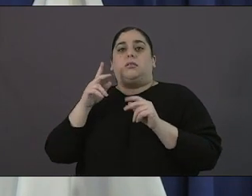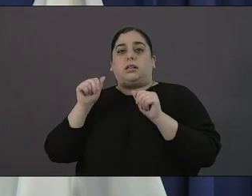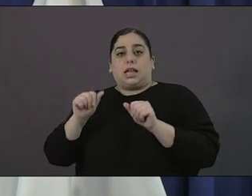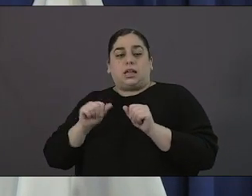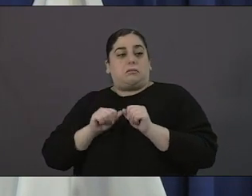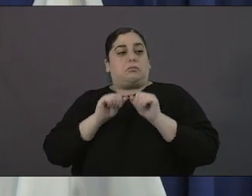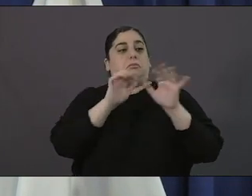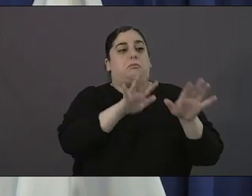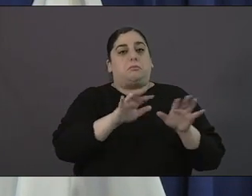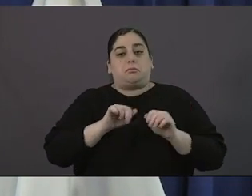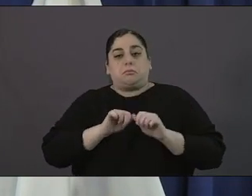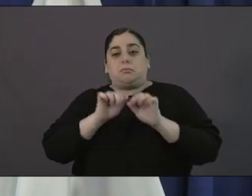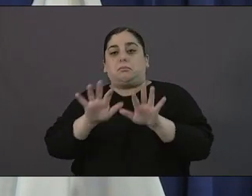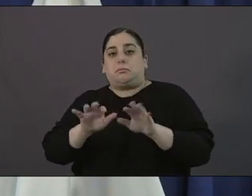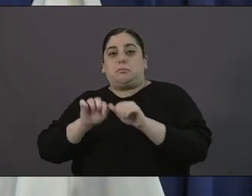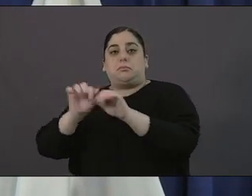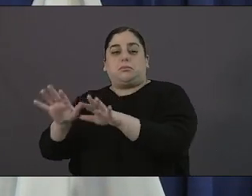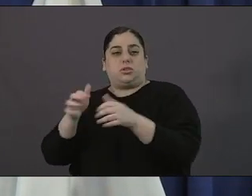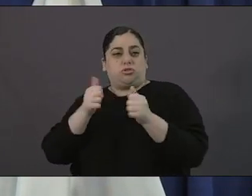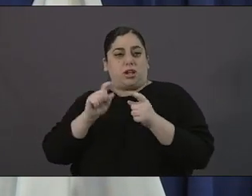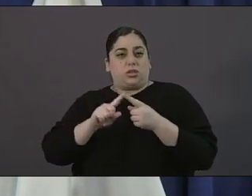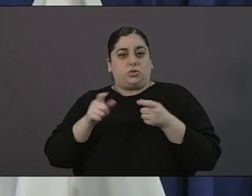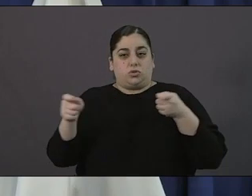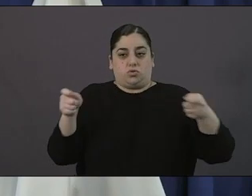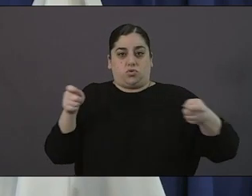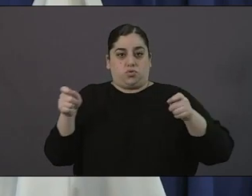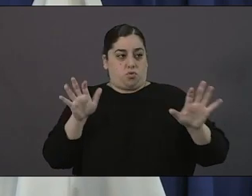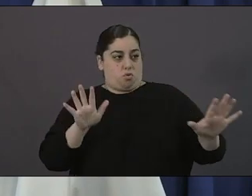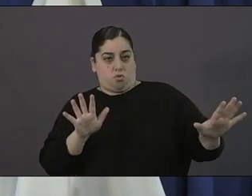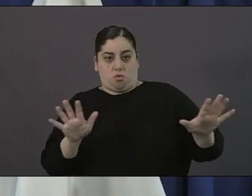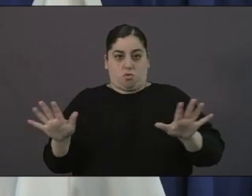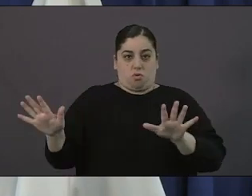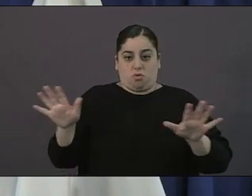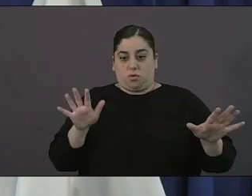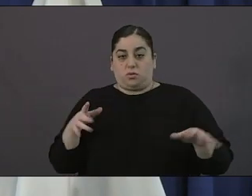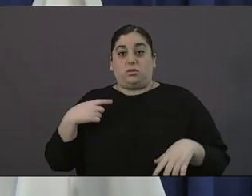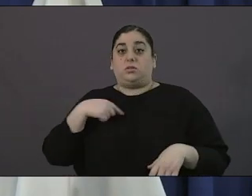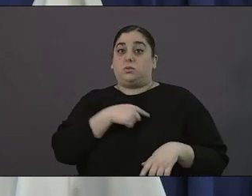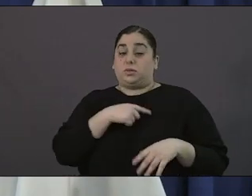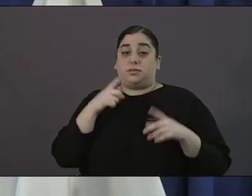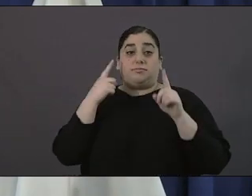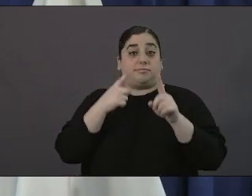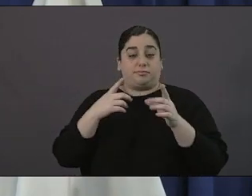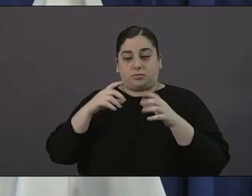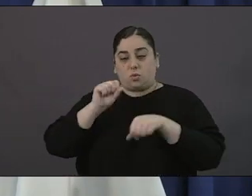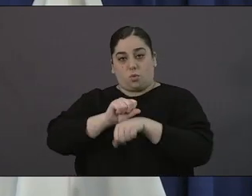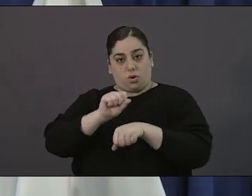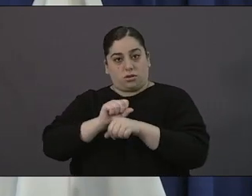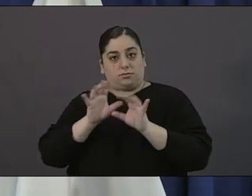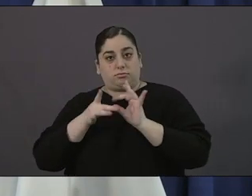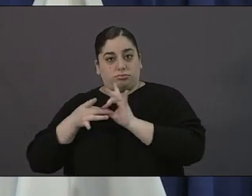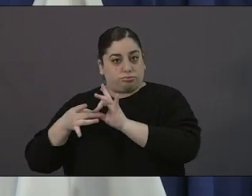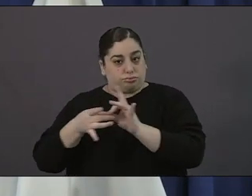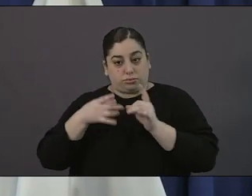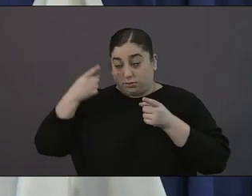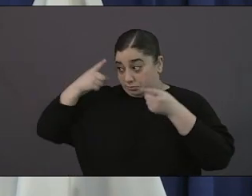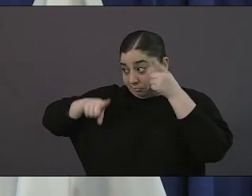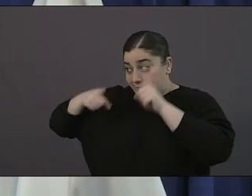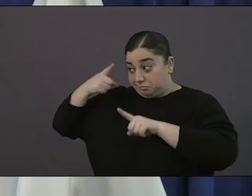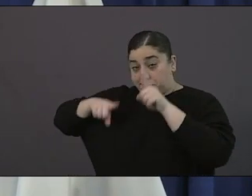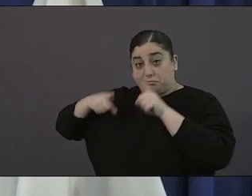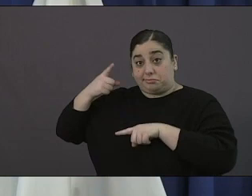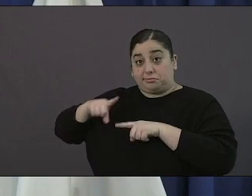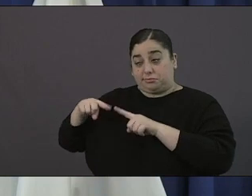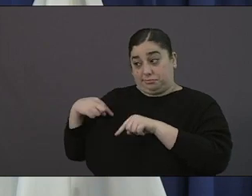important we worked together as one region on all the efforts that we did over the last several weeks and